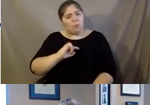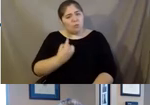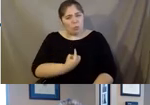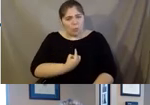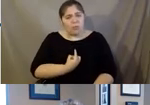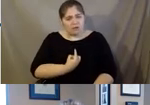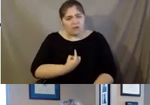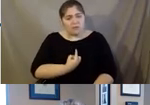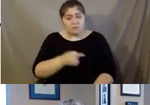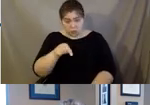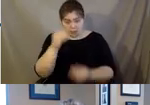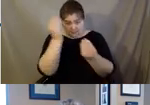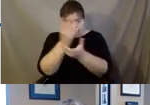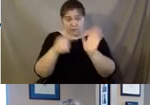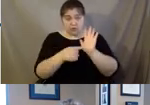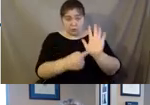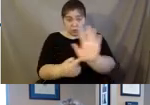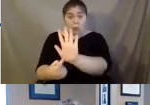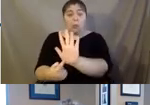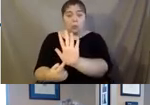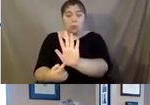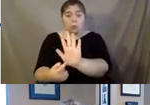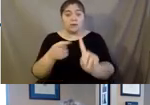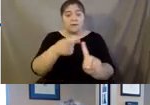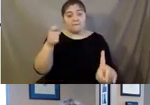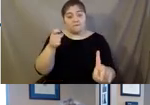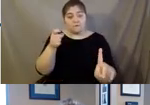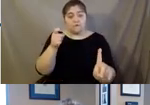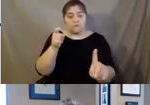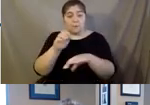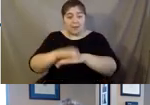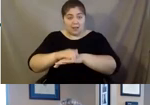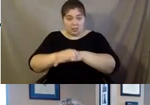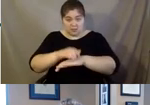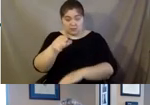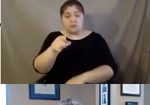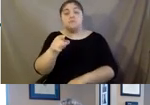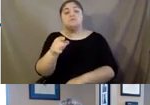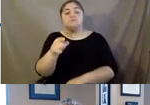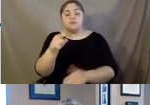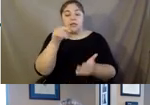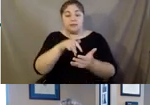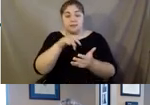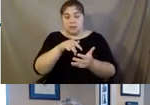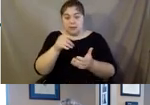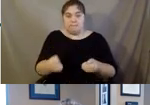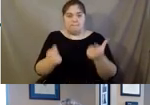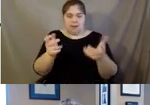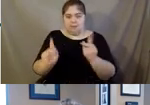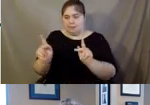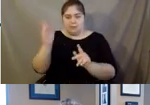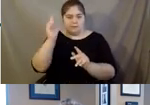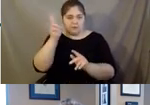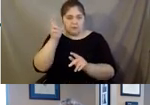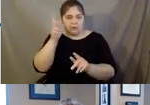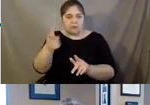this data here that I'm presenting to you is from the UK in a study that many of us have heard this statistic now.